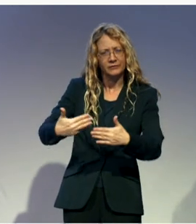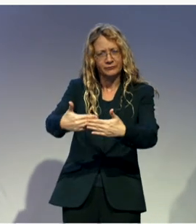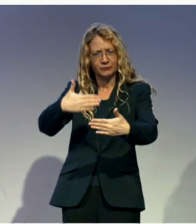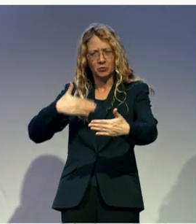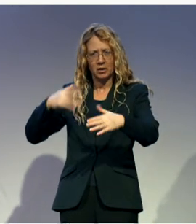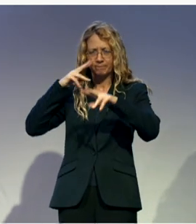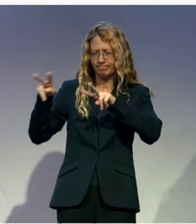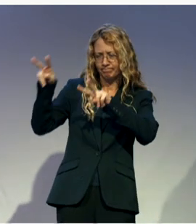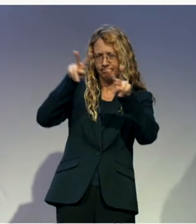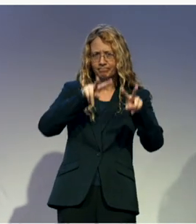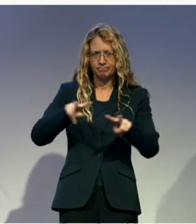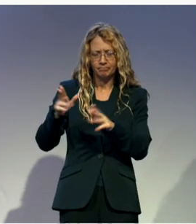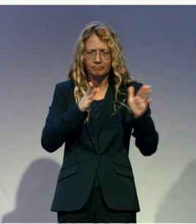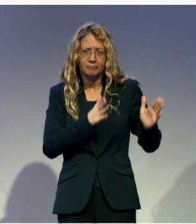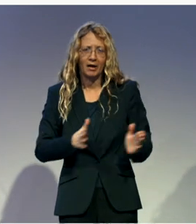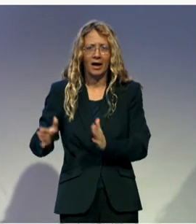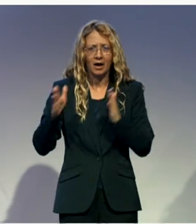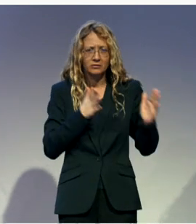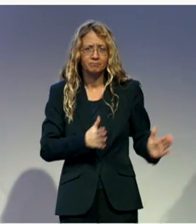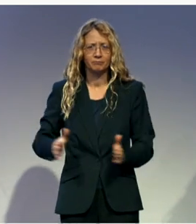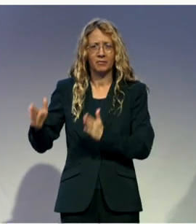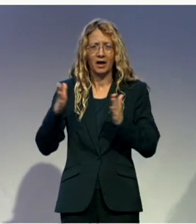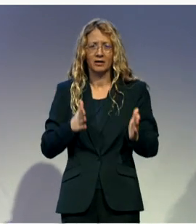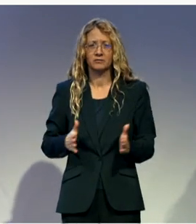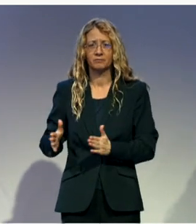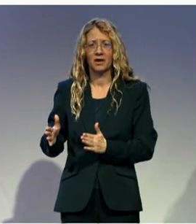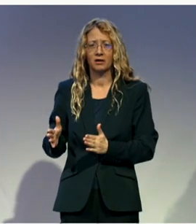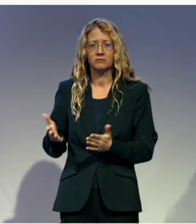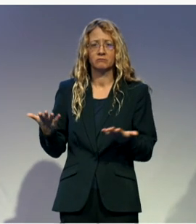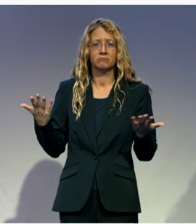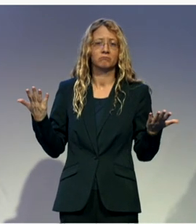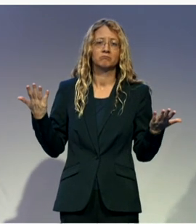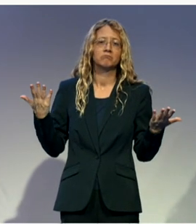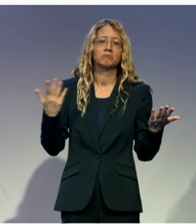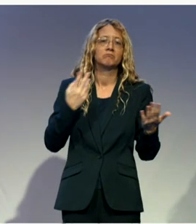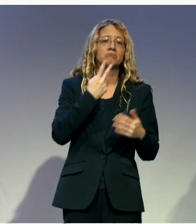2024 there is an election, we start now preparing. But all this, what it causes funding.